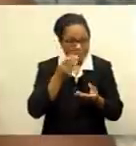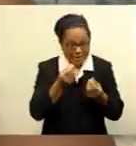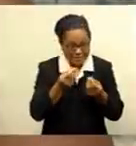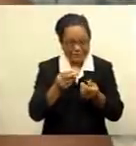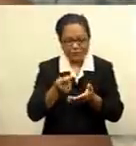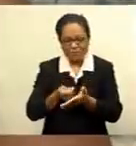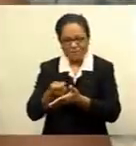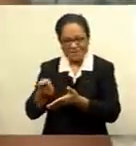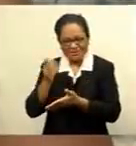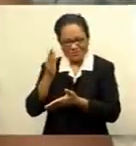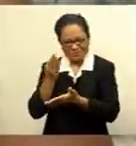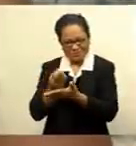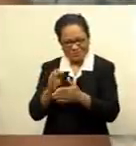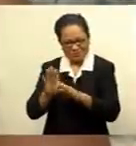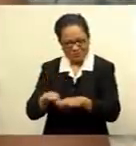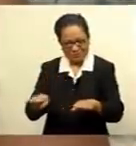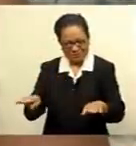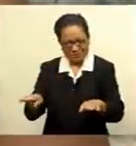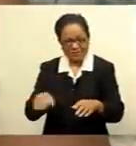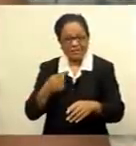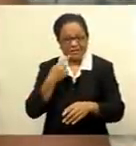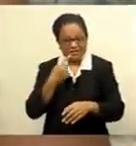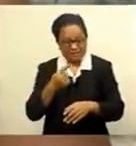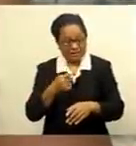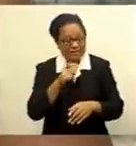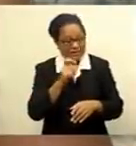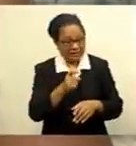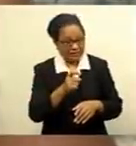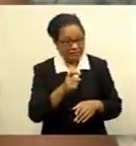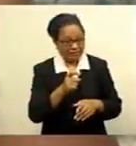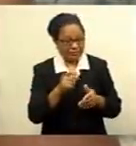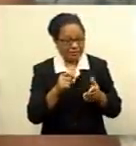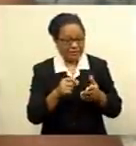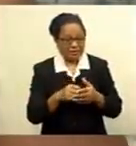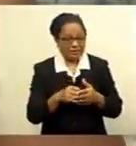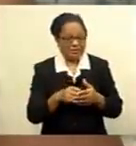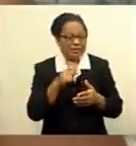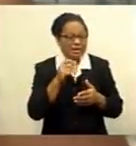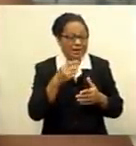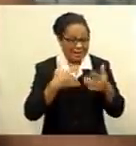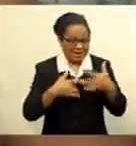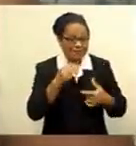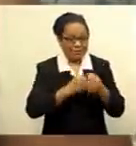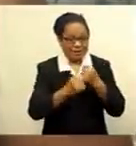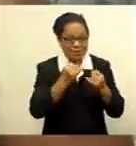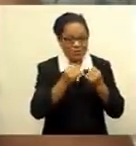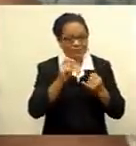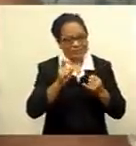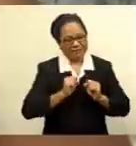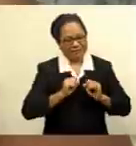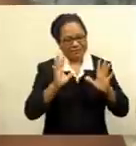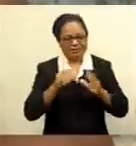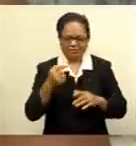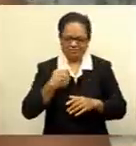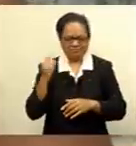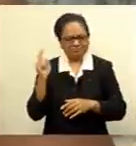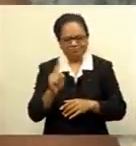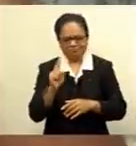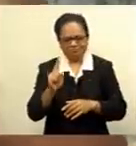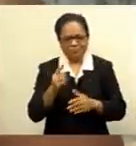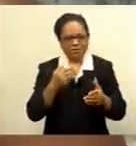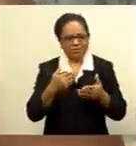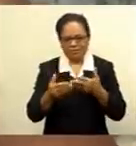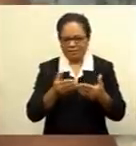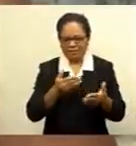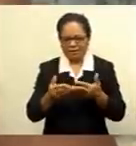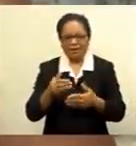Life is only hard if you give up. I've been selling here for two decades and every day I return because I know I have a family to